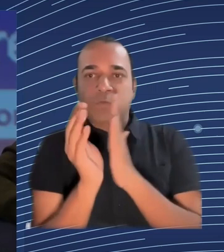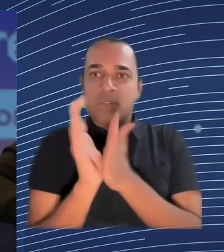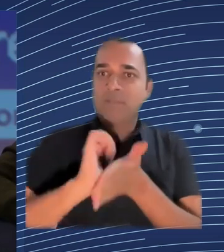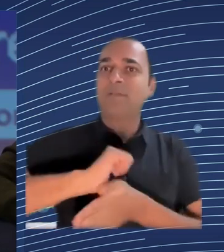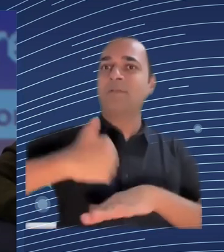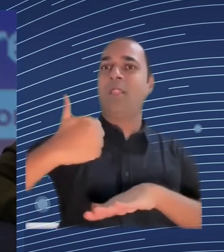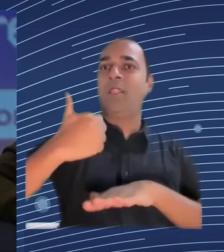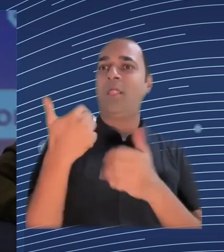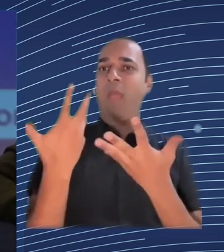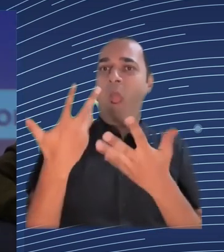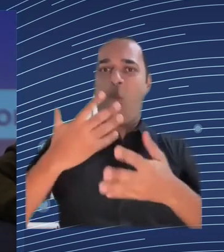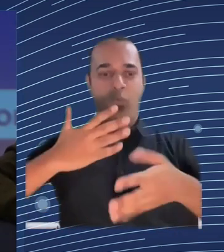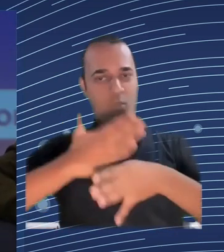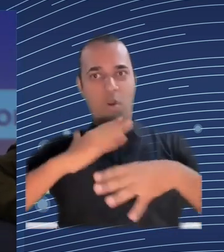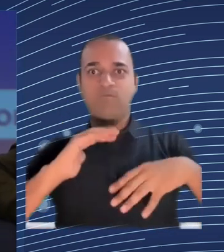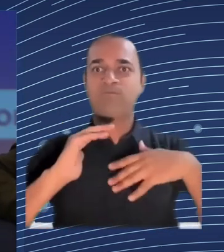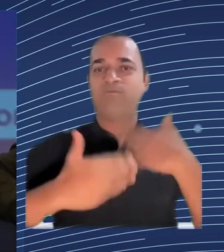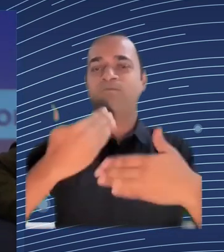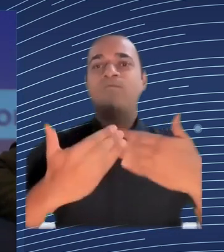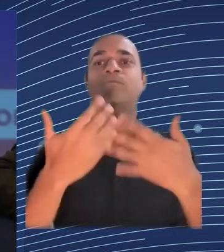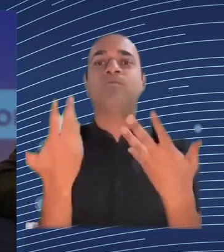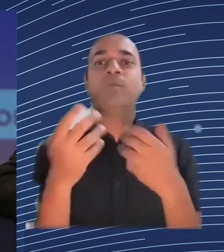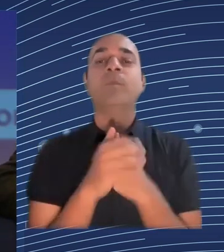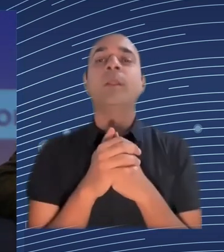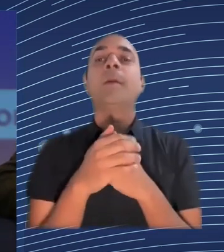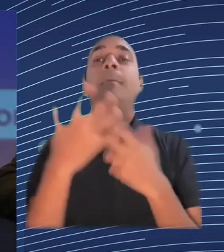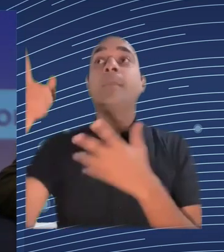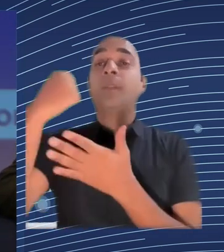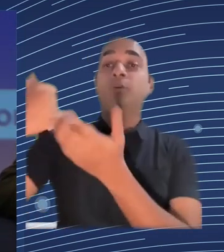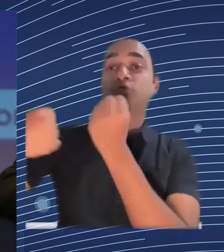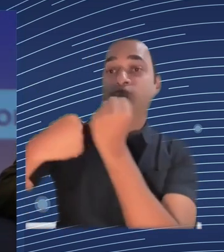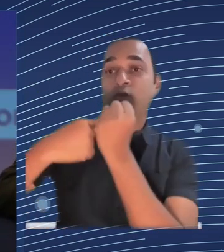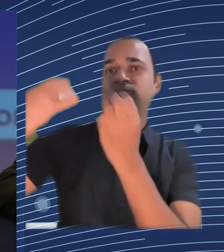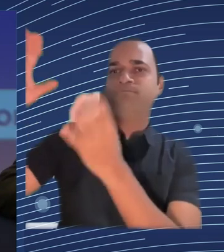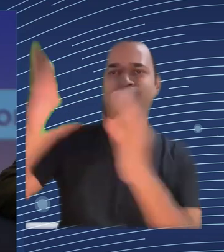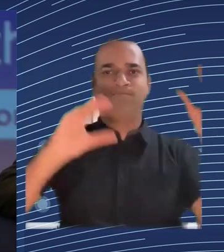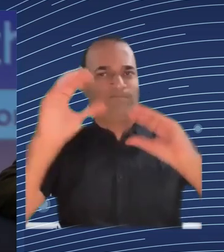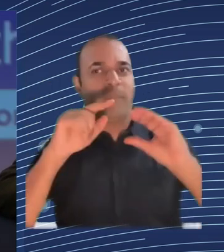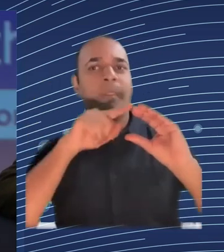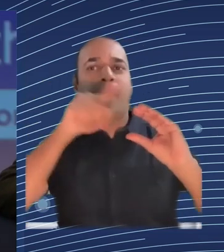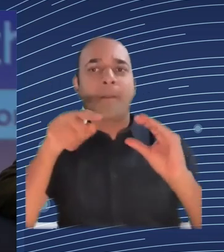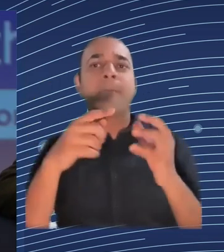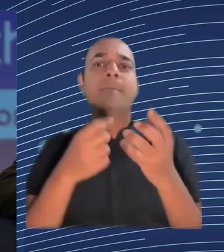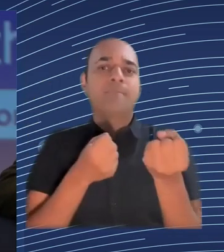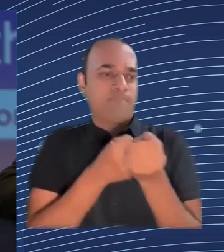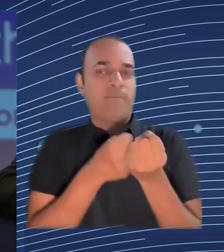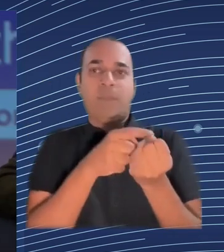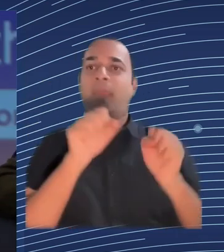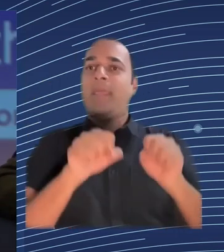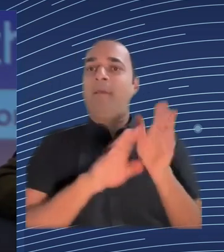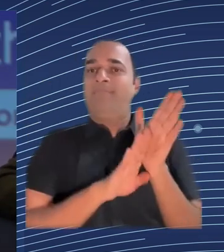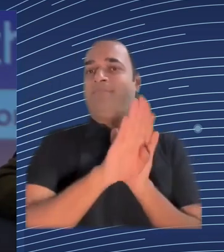learning plans for them what that did is it really kind of made learning easy you know I was old CHRO